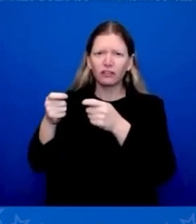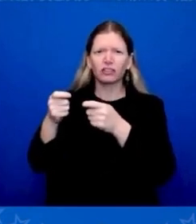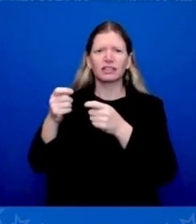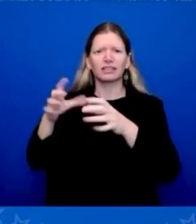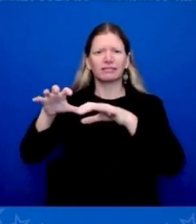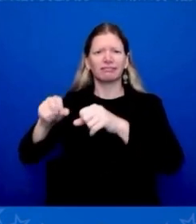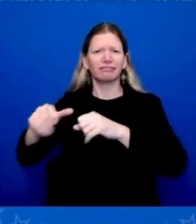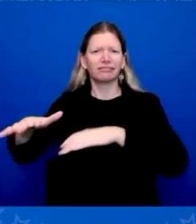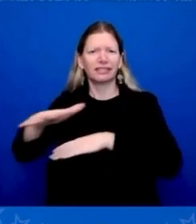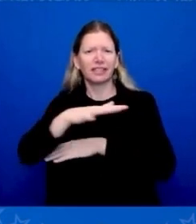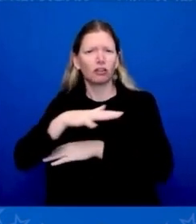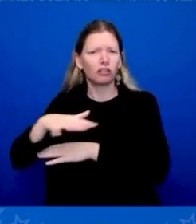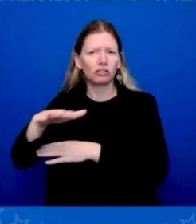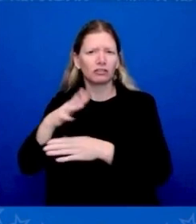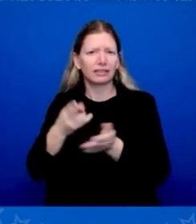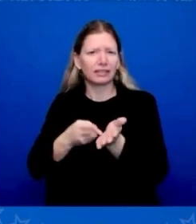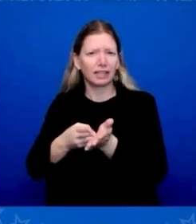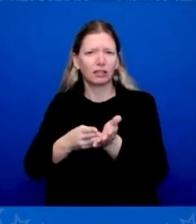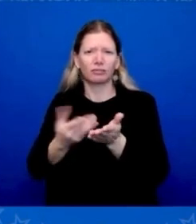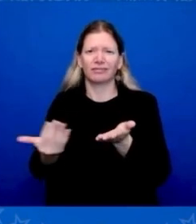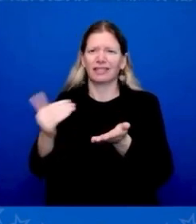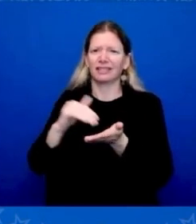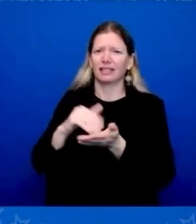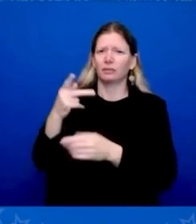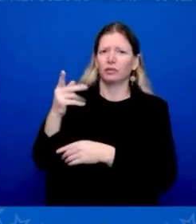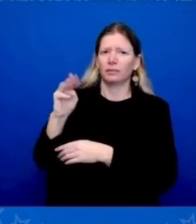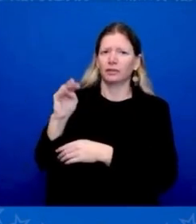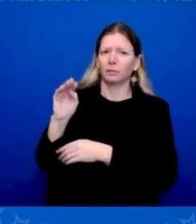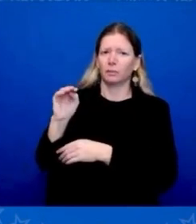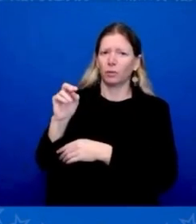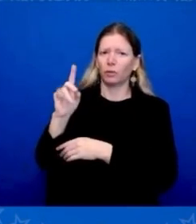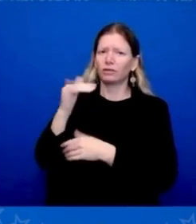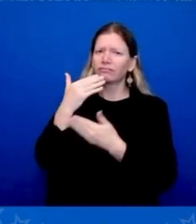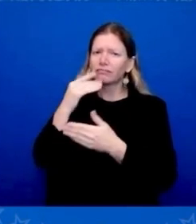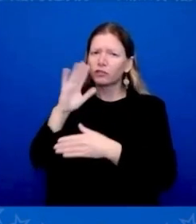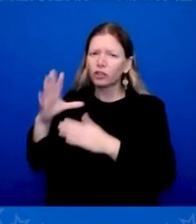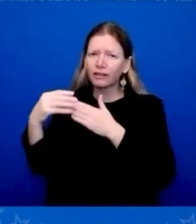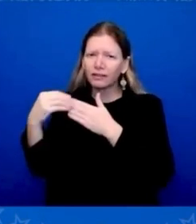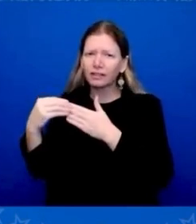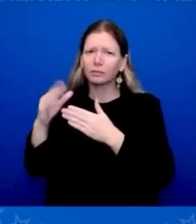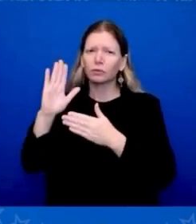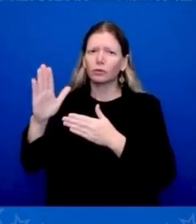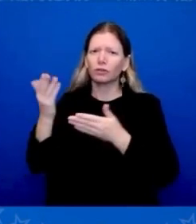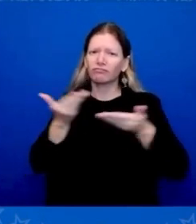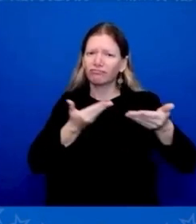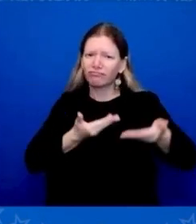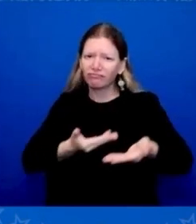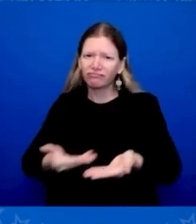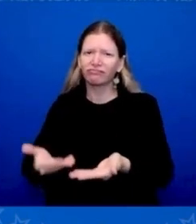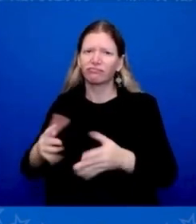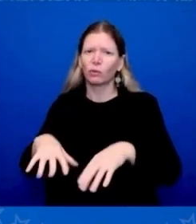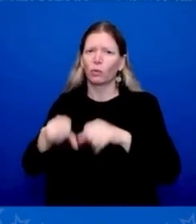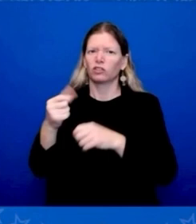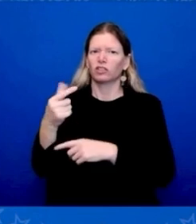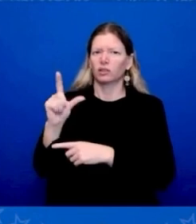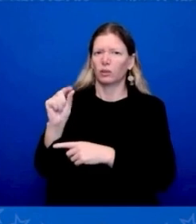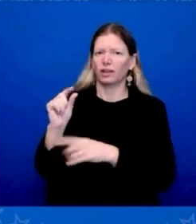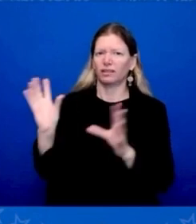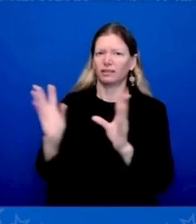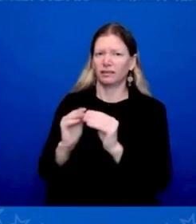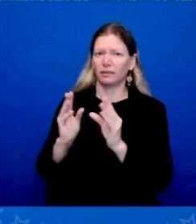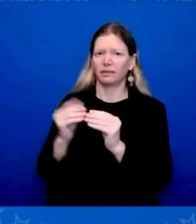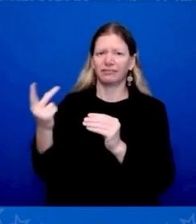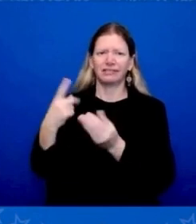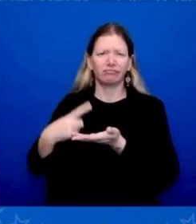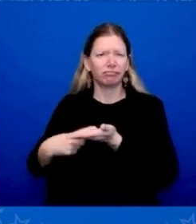substantial discussions about how we're going to continue to strengthen the partnership between India and the United States, building on the Prime Minister's visit to the